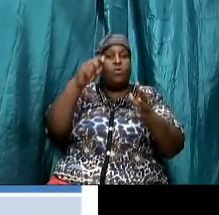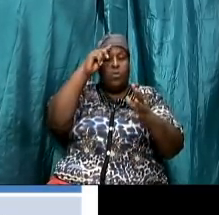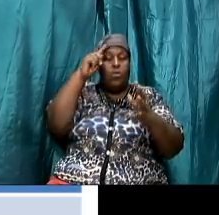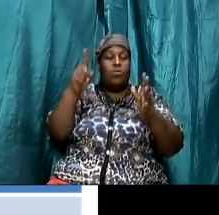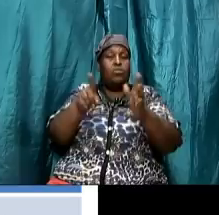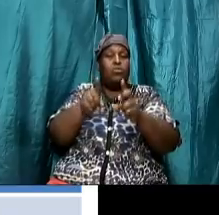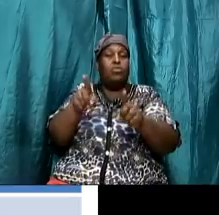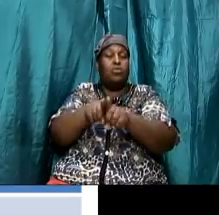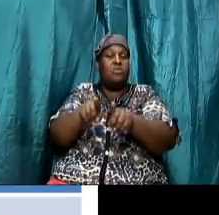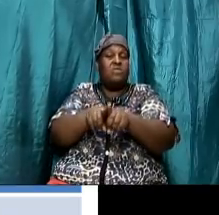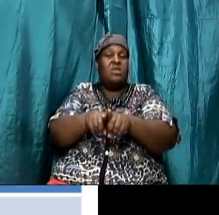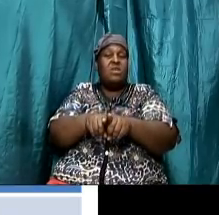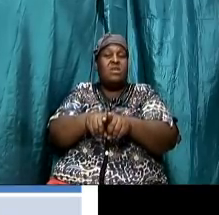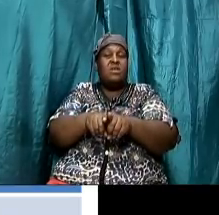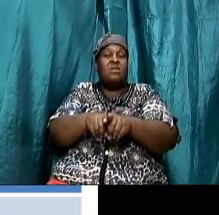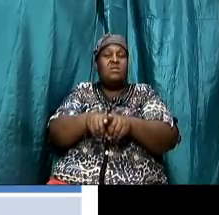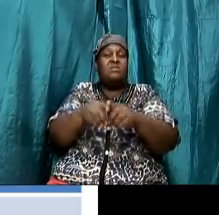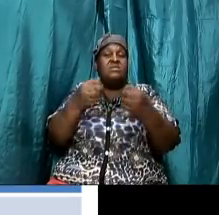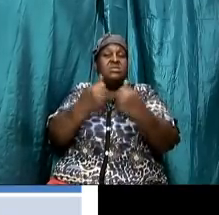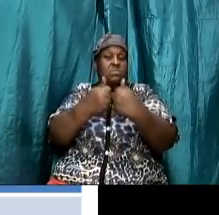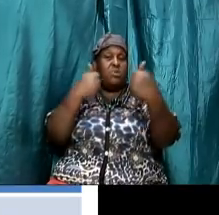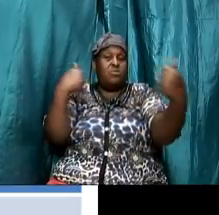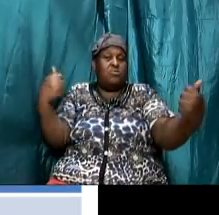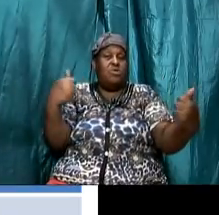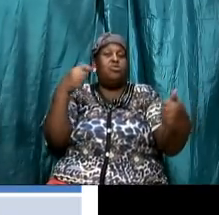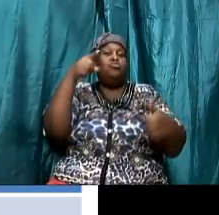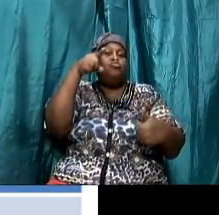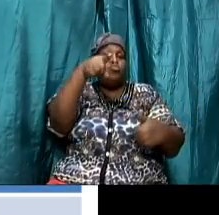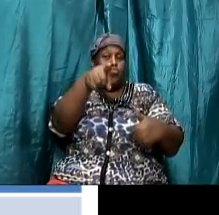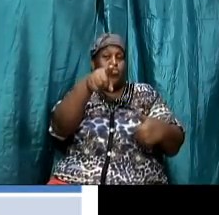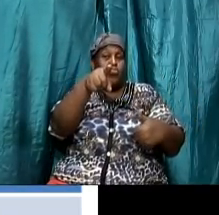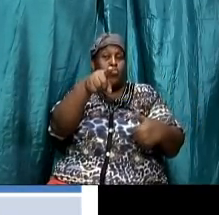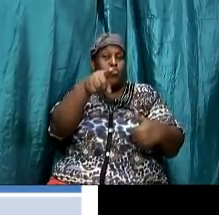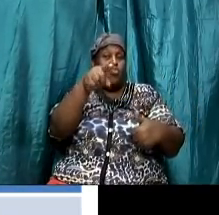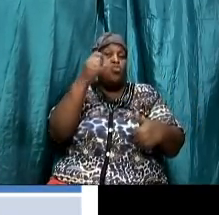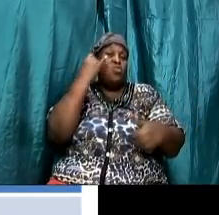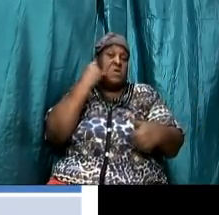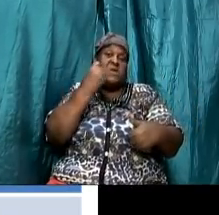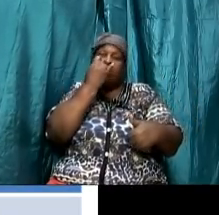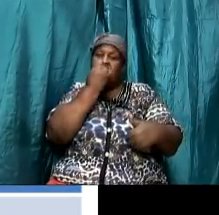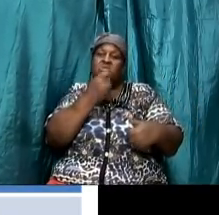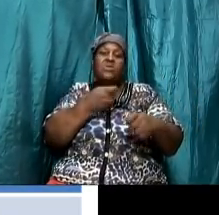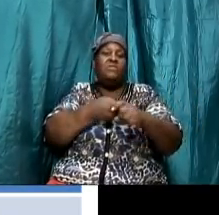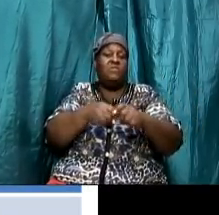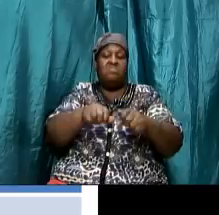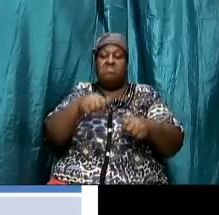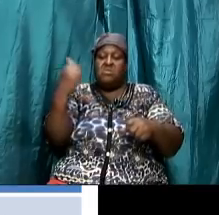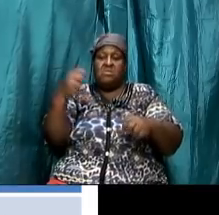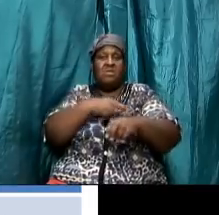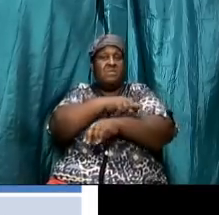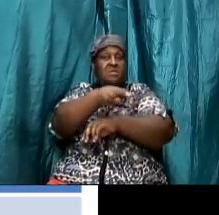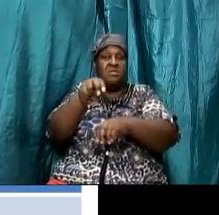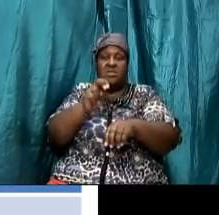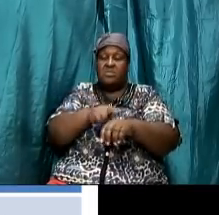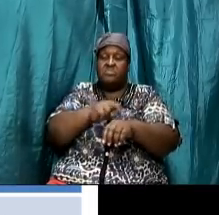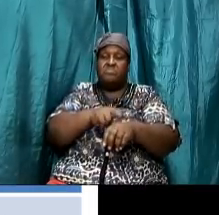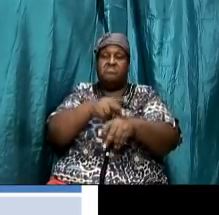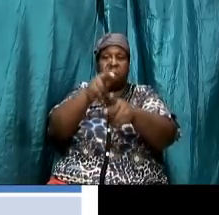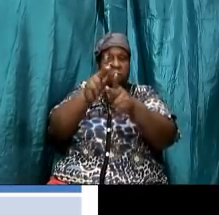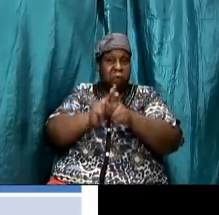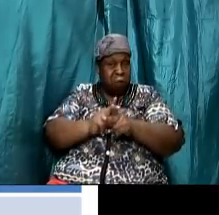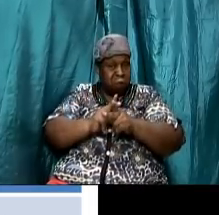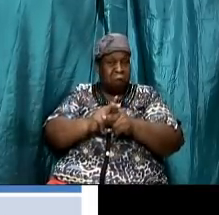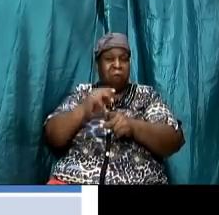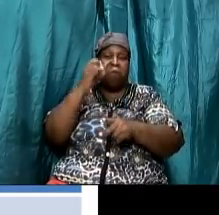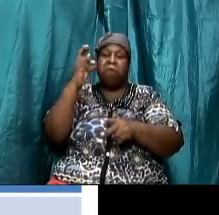you from uh distinguished israel from the other nations they had to keep the sabbat